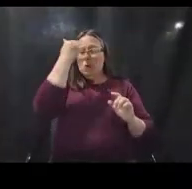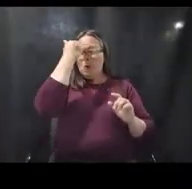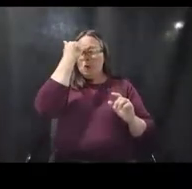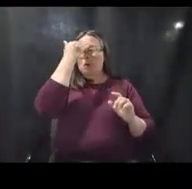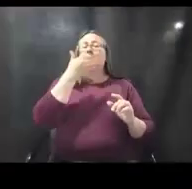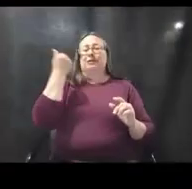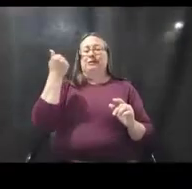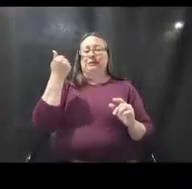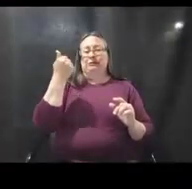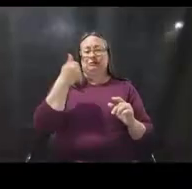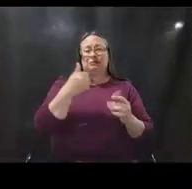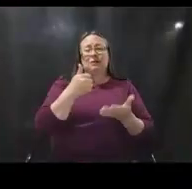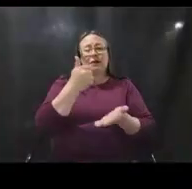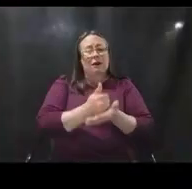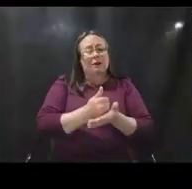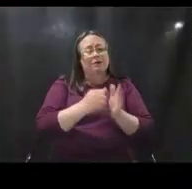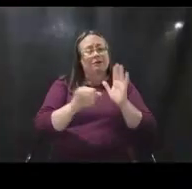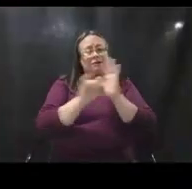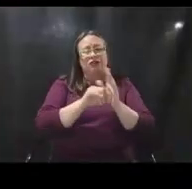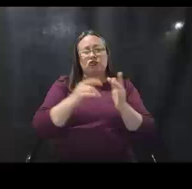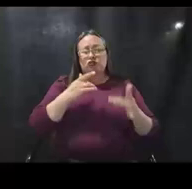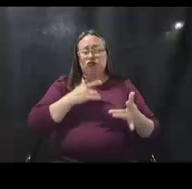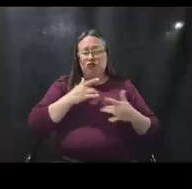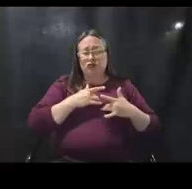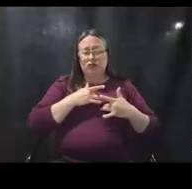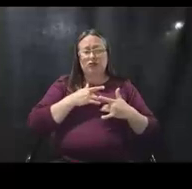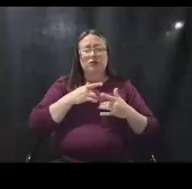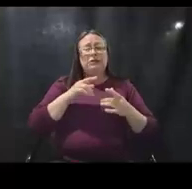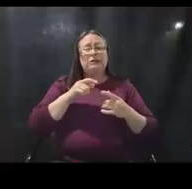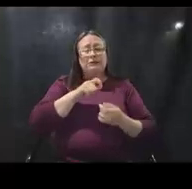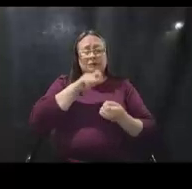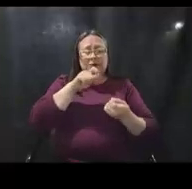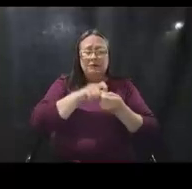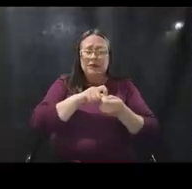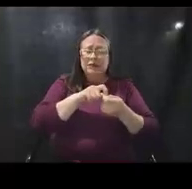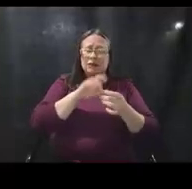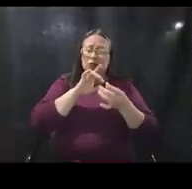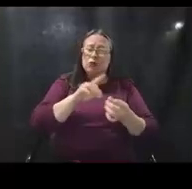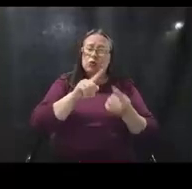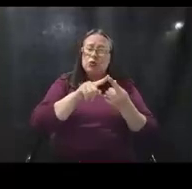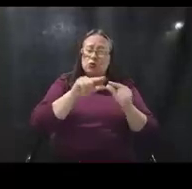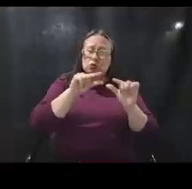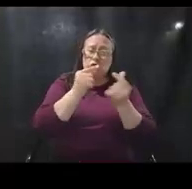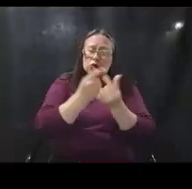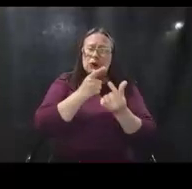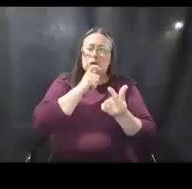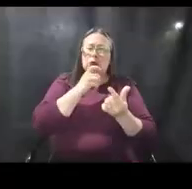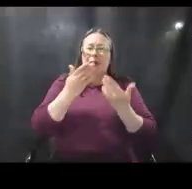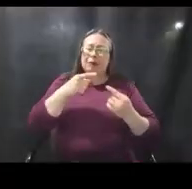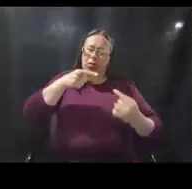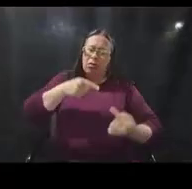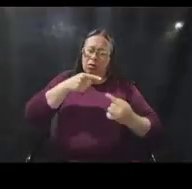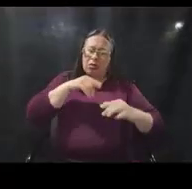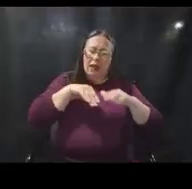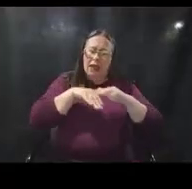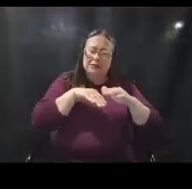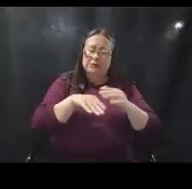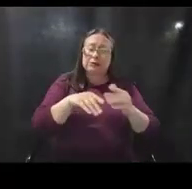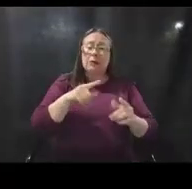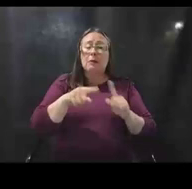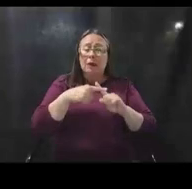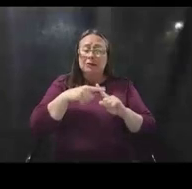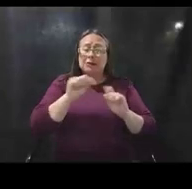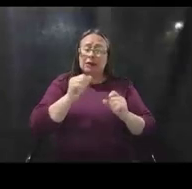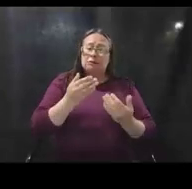identify concerns, including specific groups or populations requiring assistance, and suggest and implement